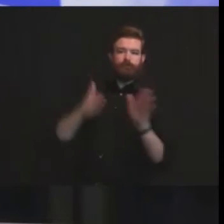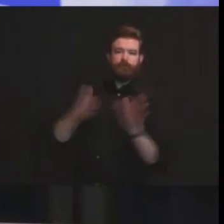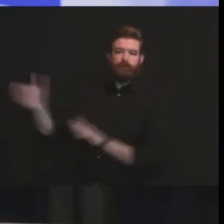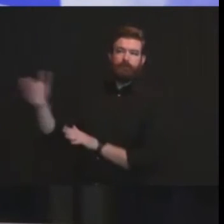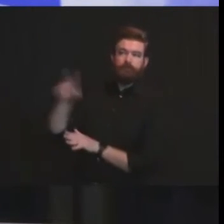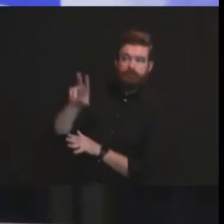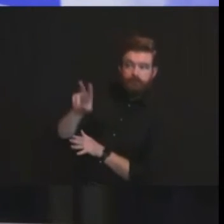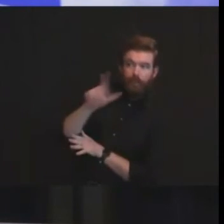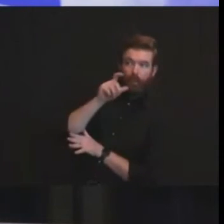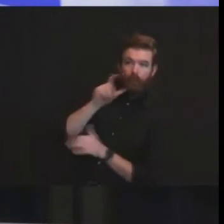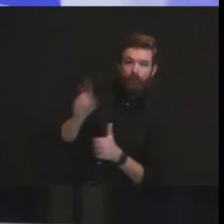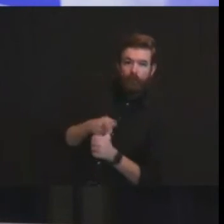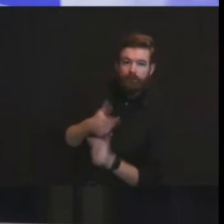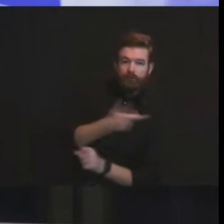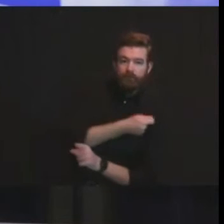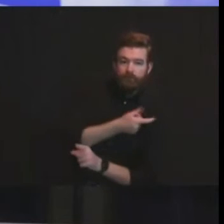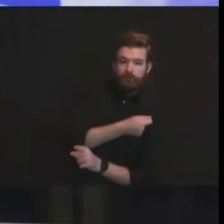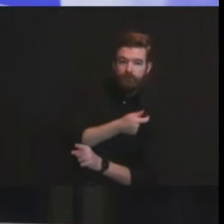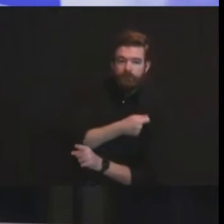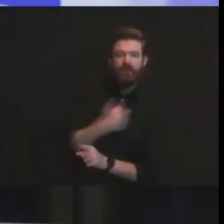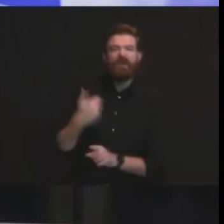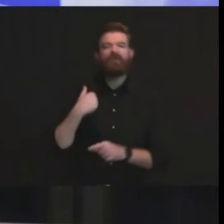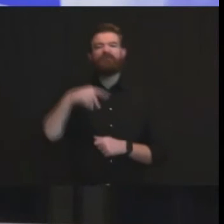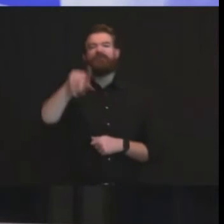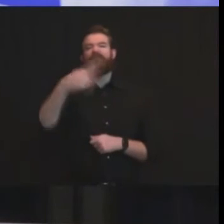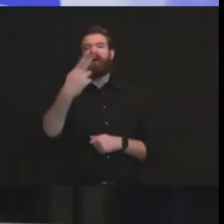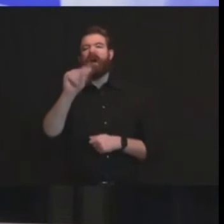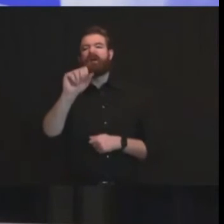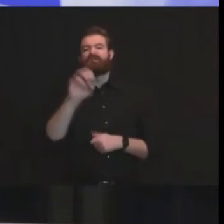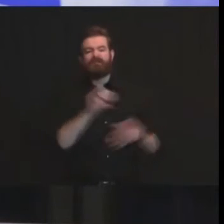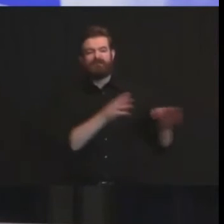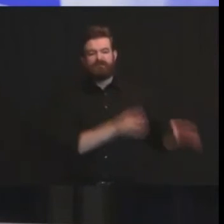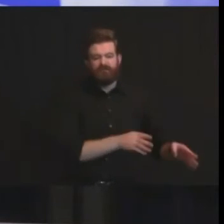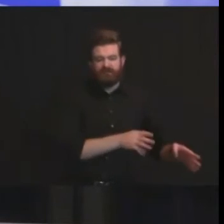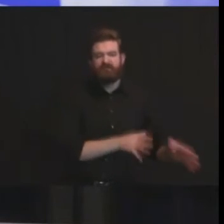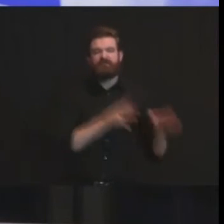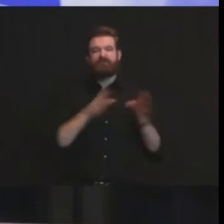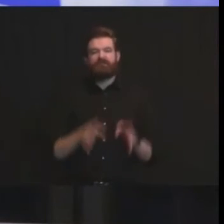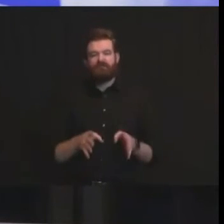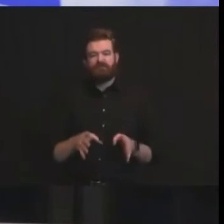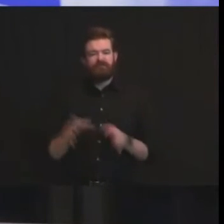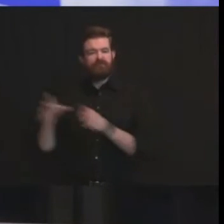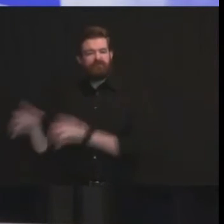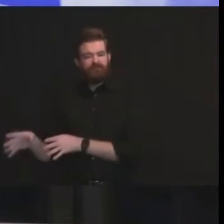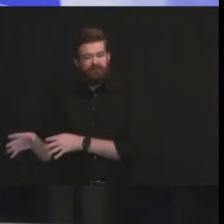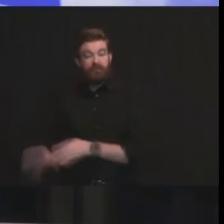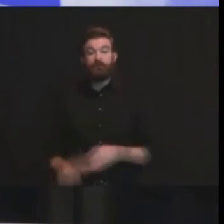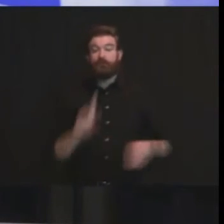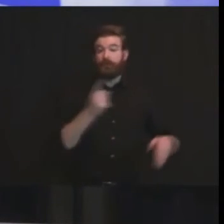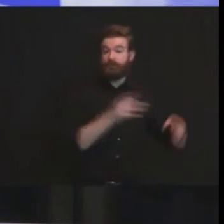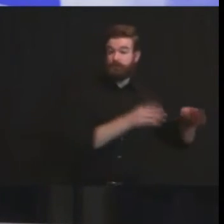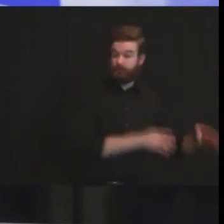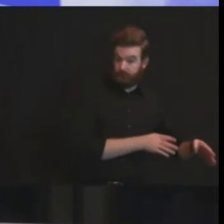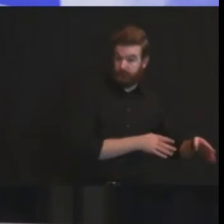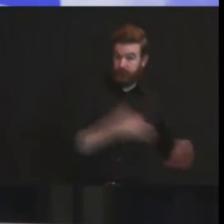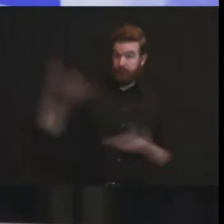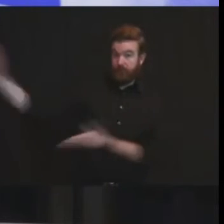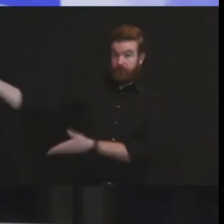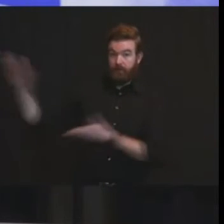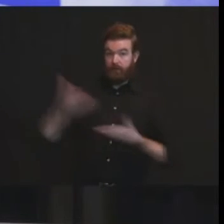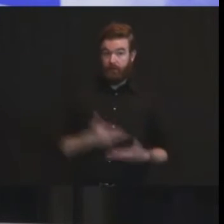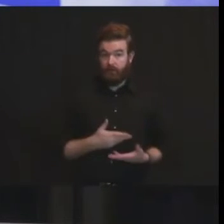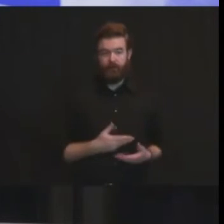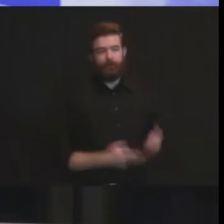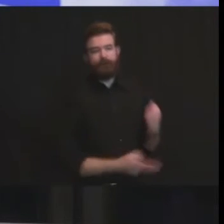process in phase 1a the first shipment of pfizer vaccine will be reserved for paid and